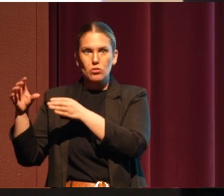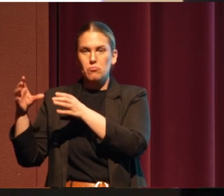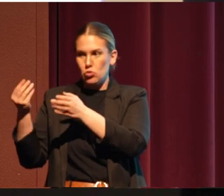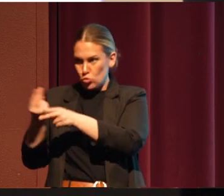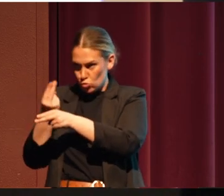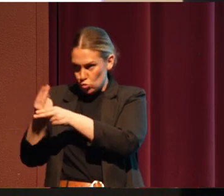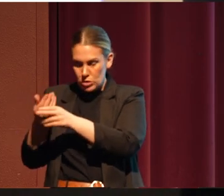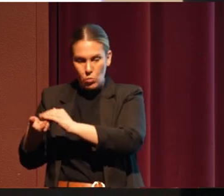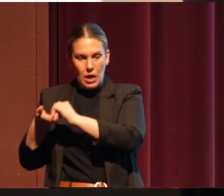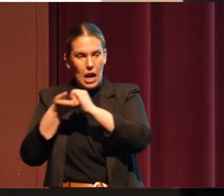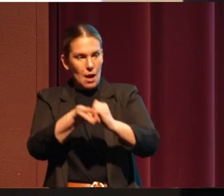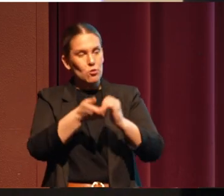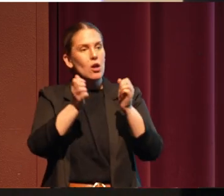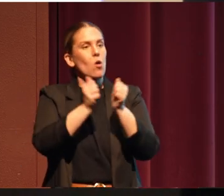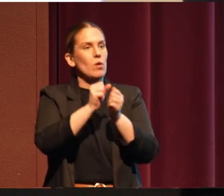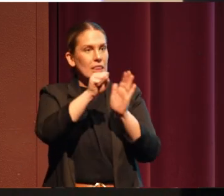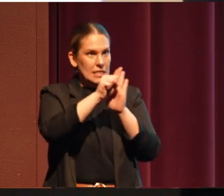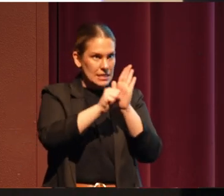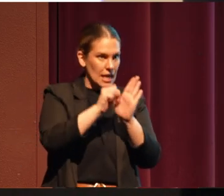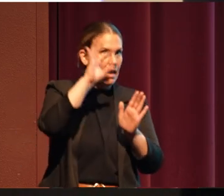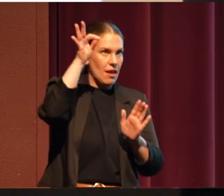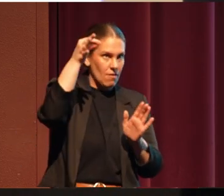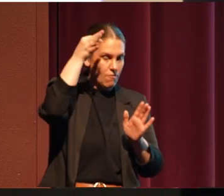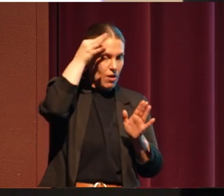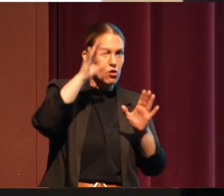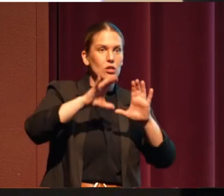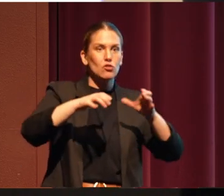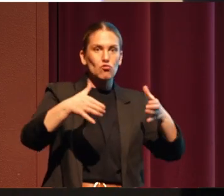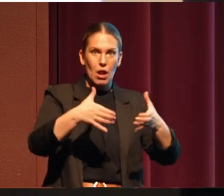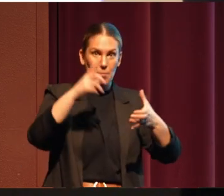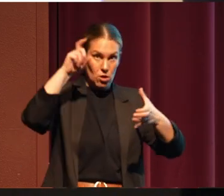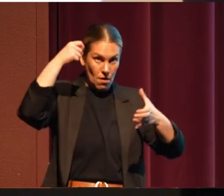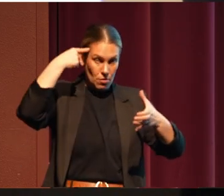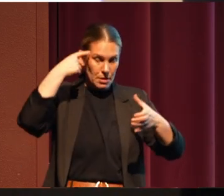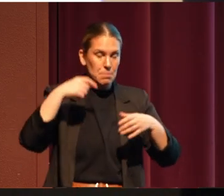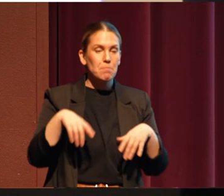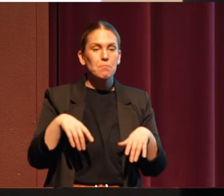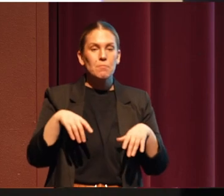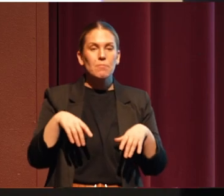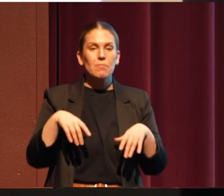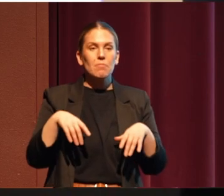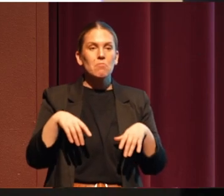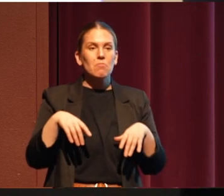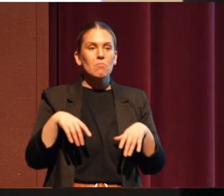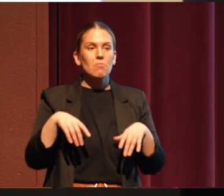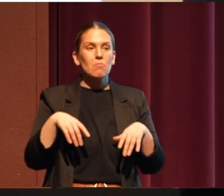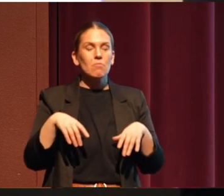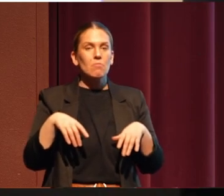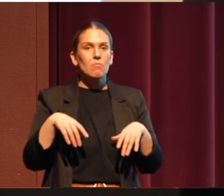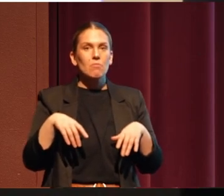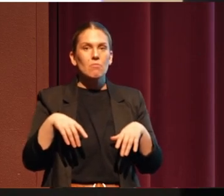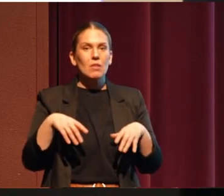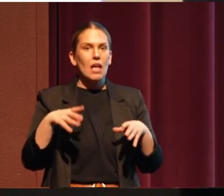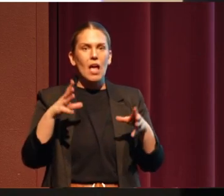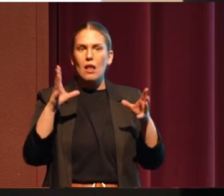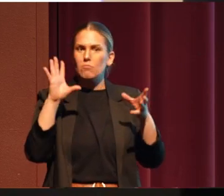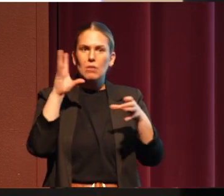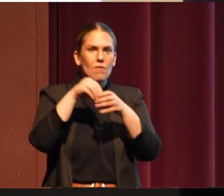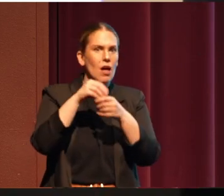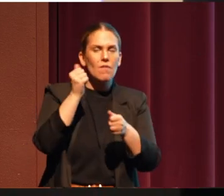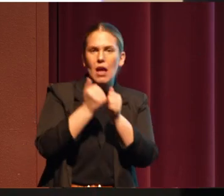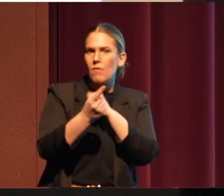with state, federal, and tribal governments. And considering the interests of all of our neighbors, which are farmers and fishermen